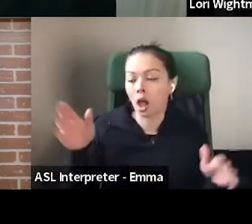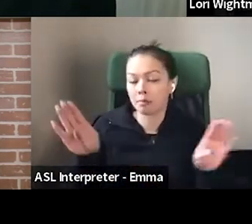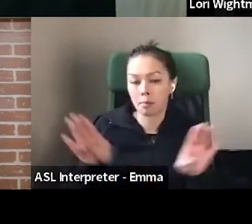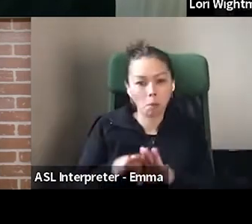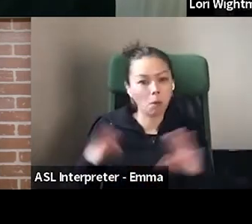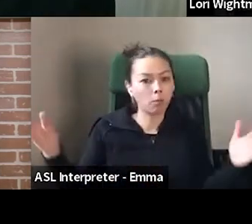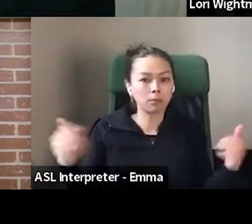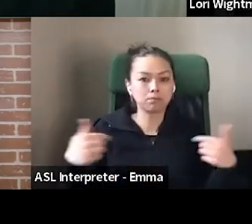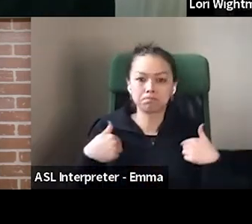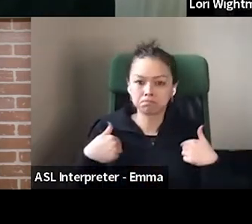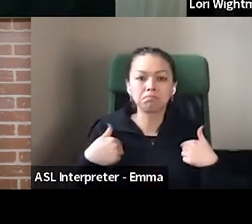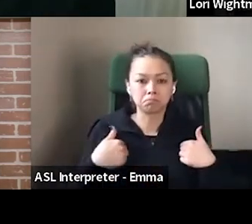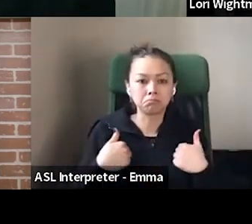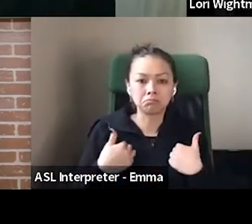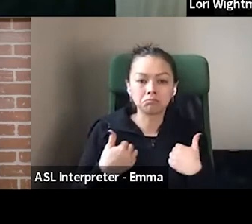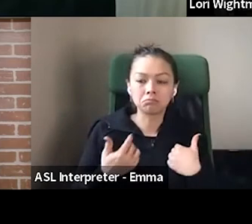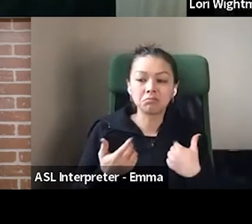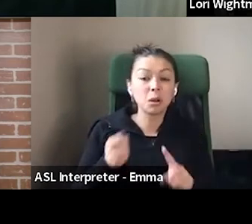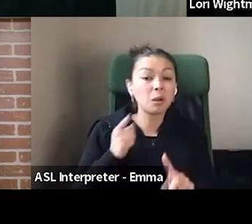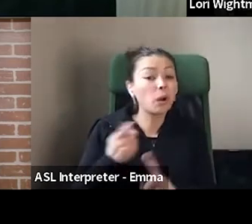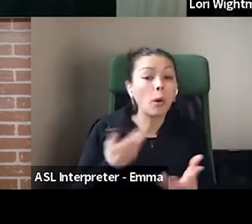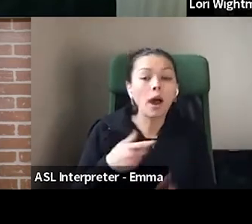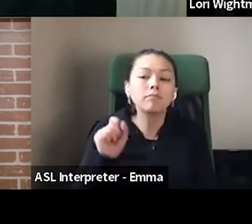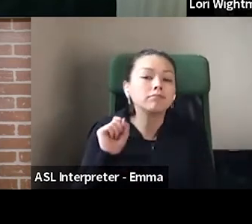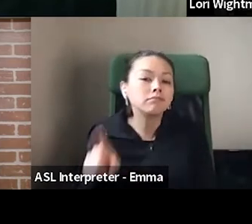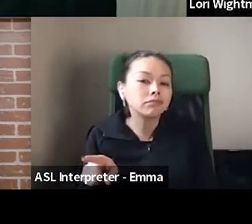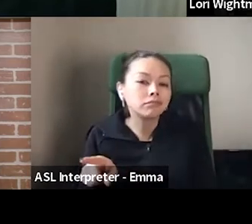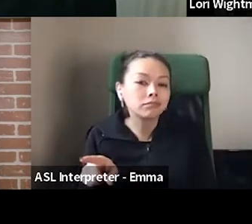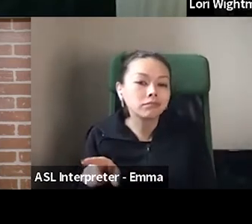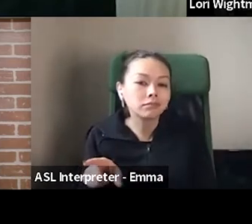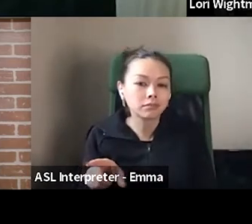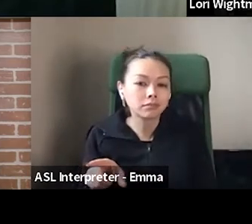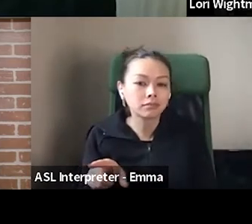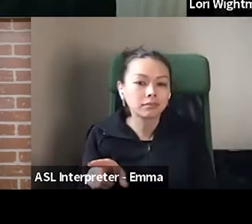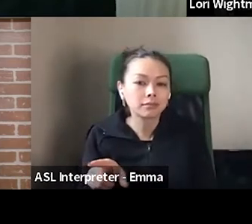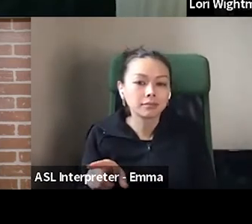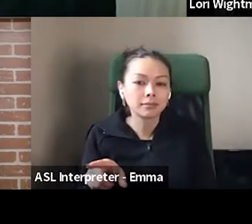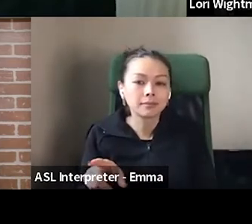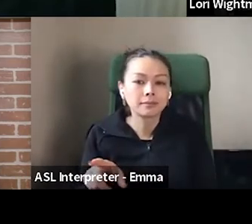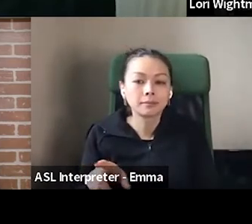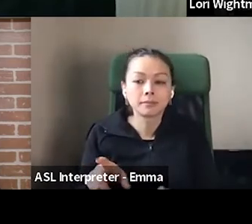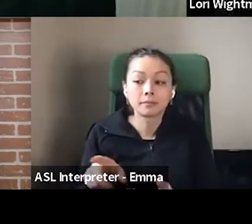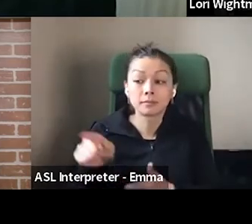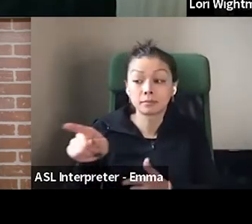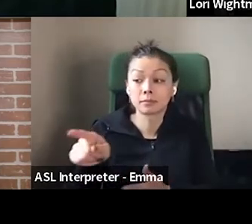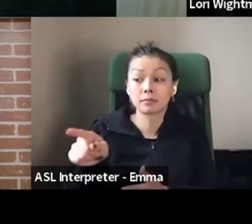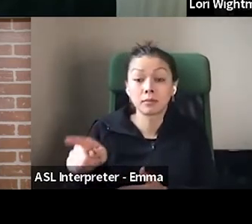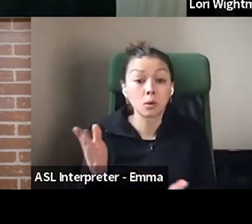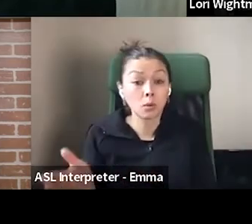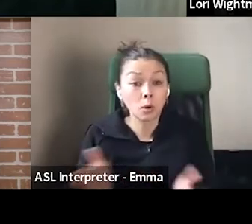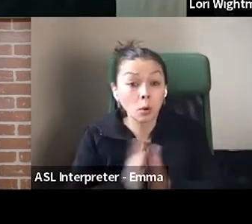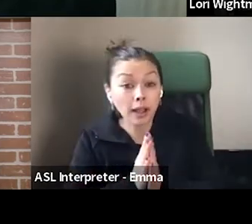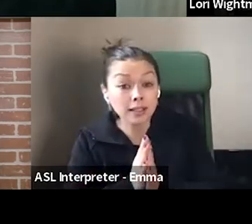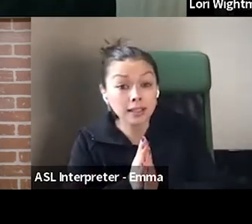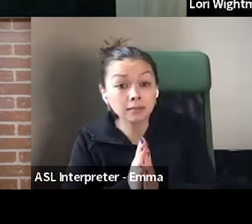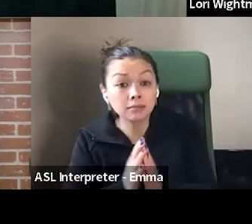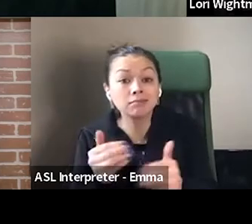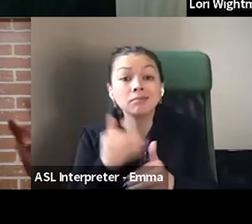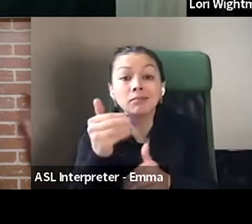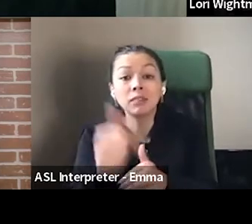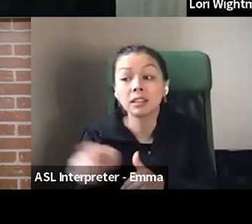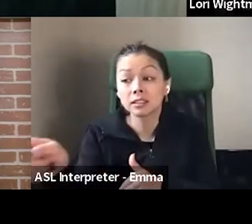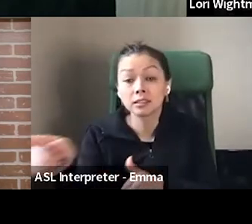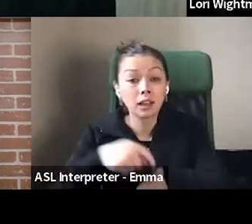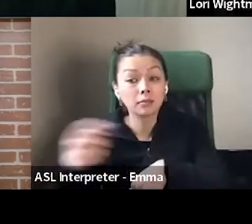love having a say and they like when they come in next time, there's what I brought in, what they, what they requested. So they have a say. It feels